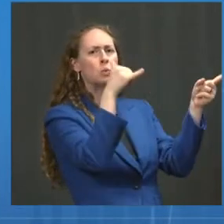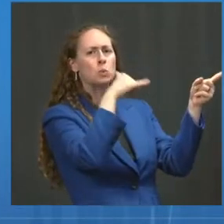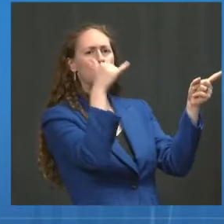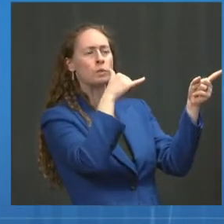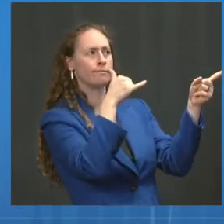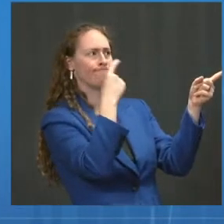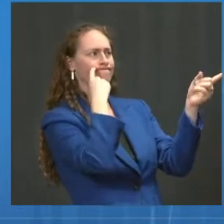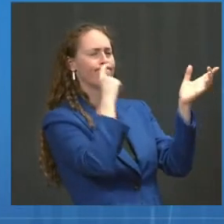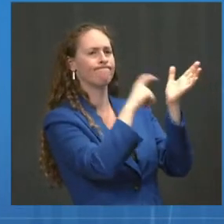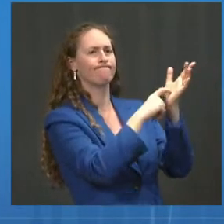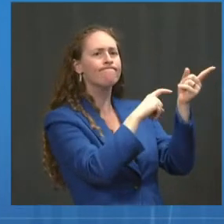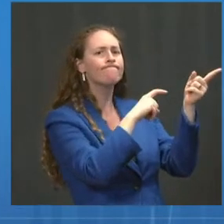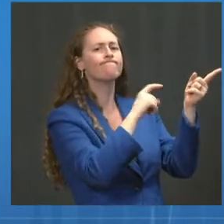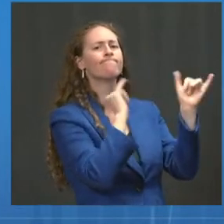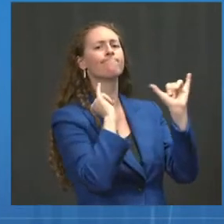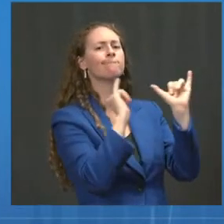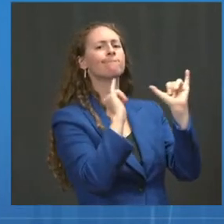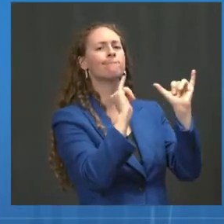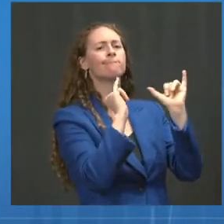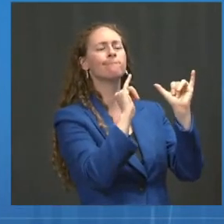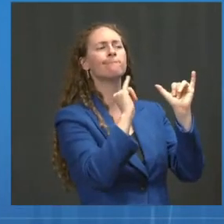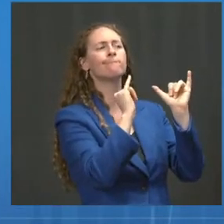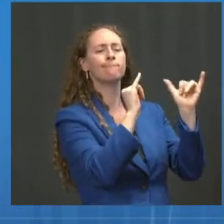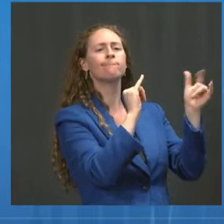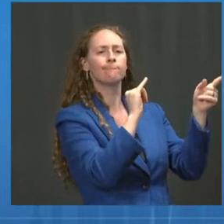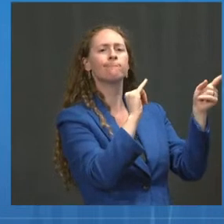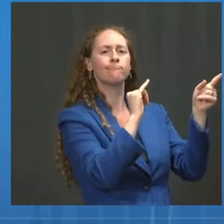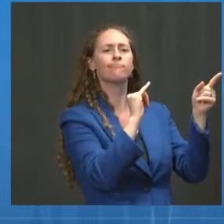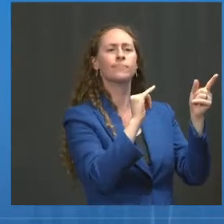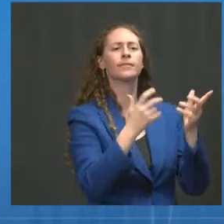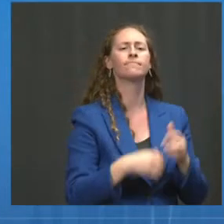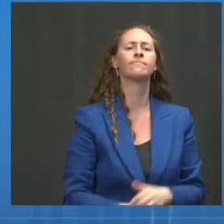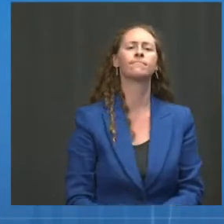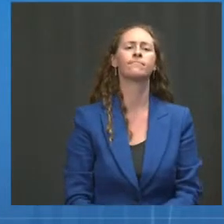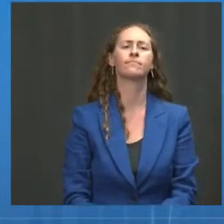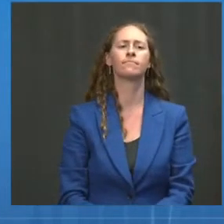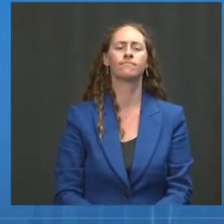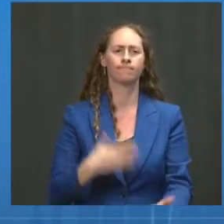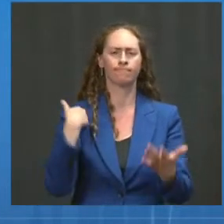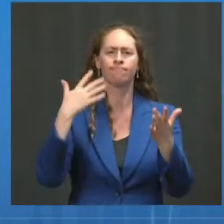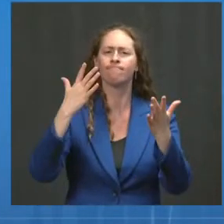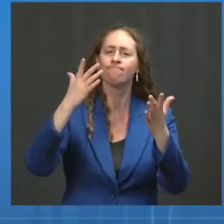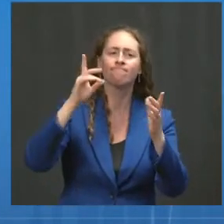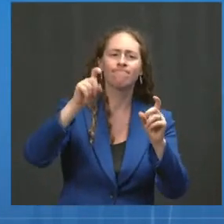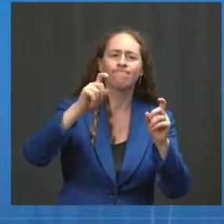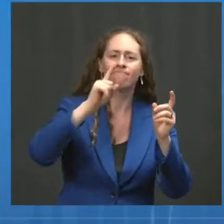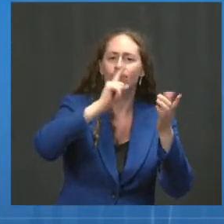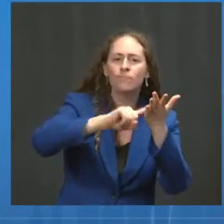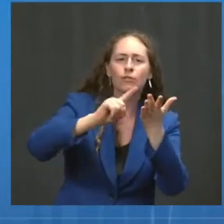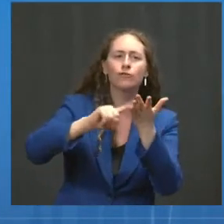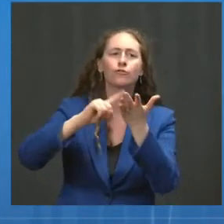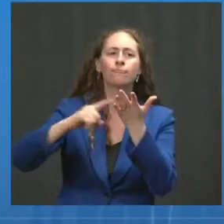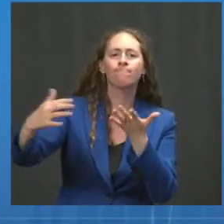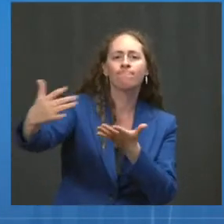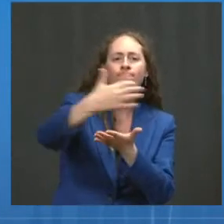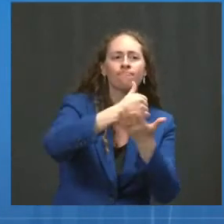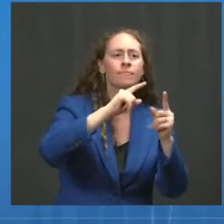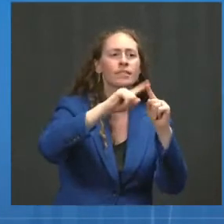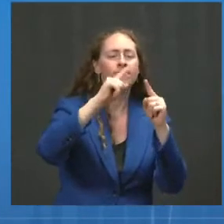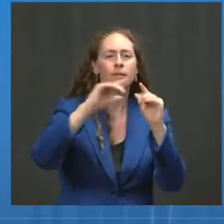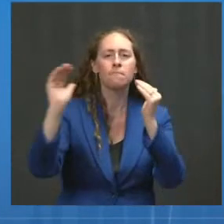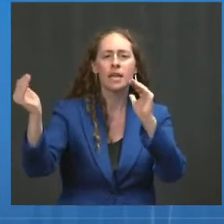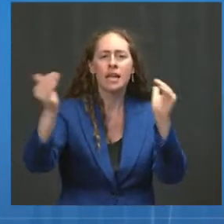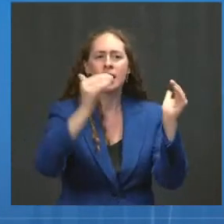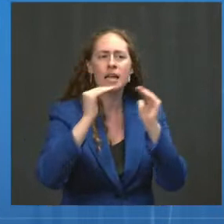context of all of these studies, different cohorts, different settings across the country and our international colleagues, we've made the